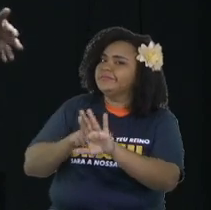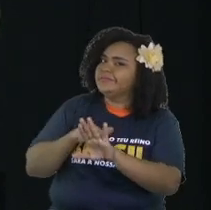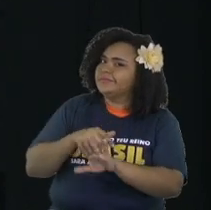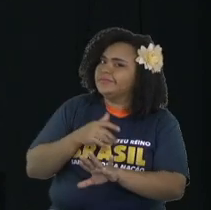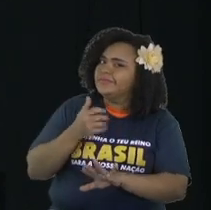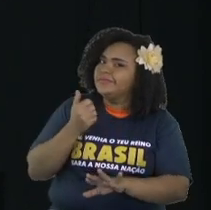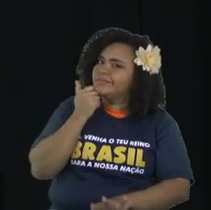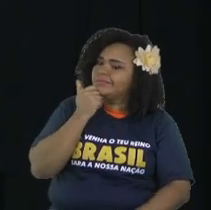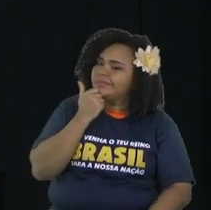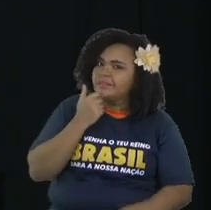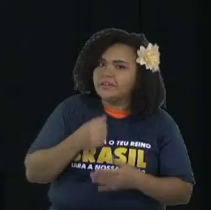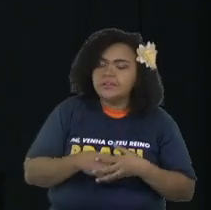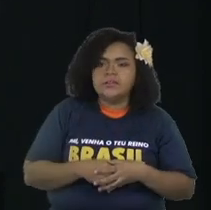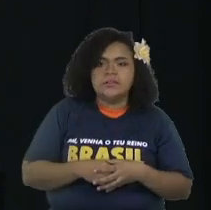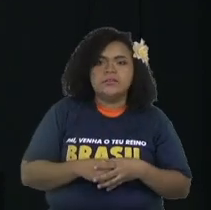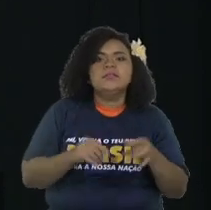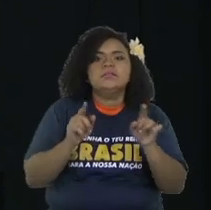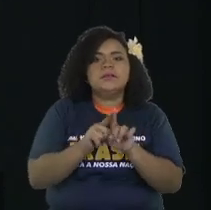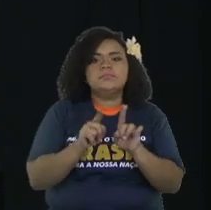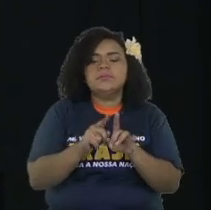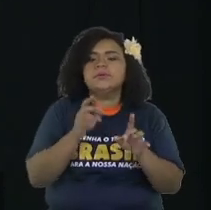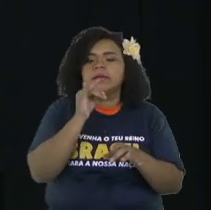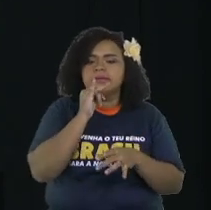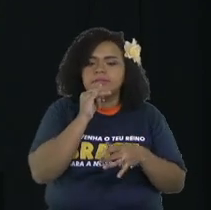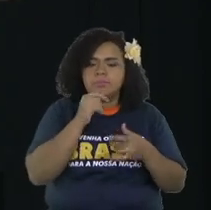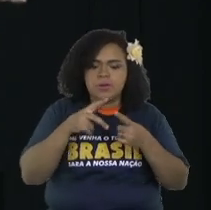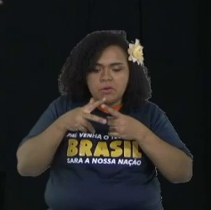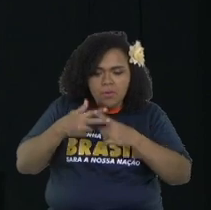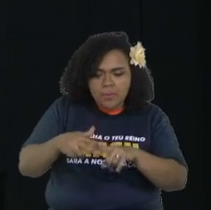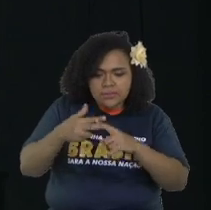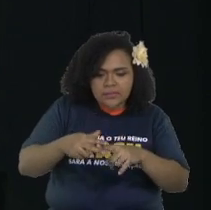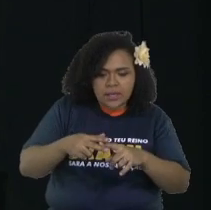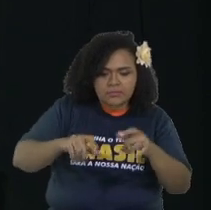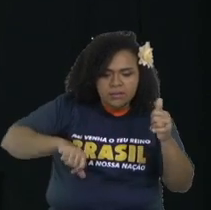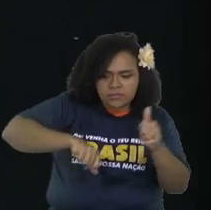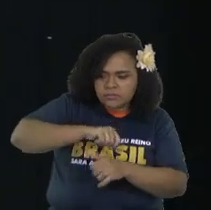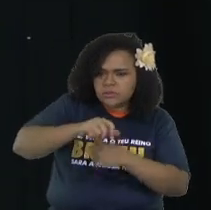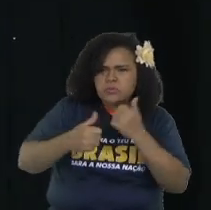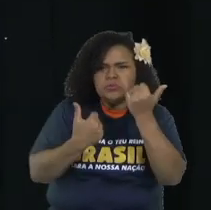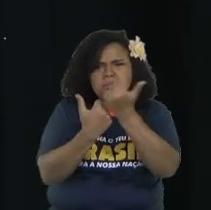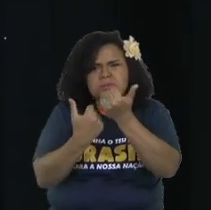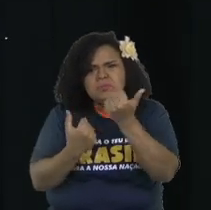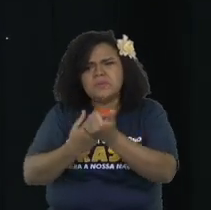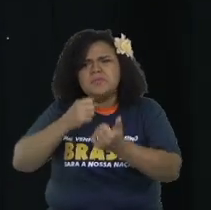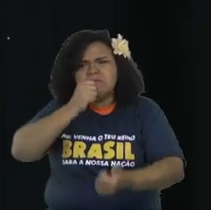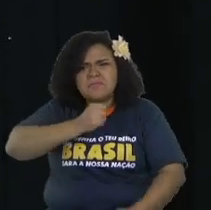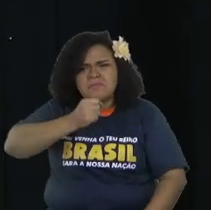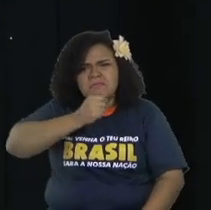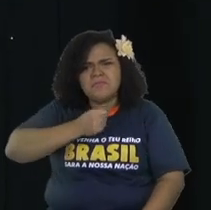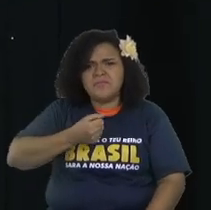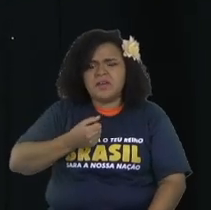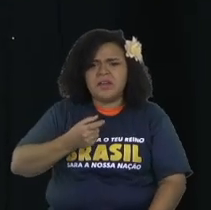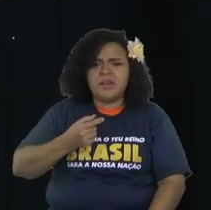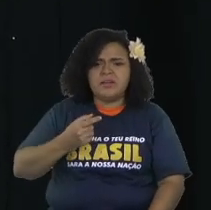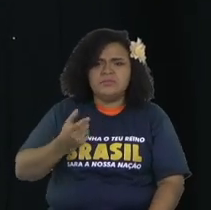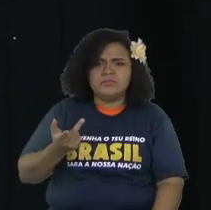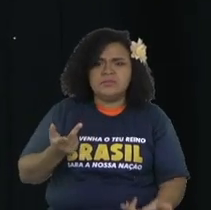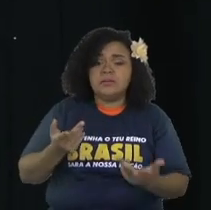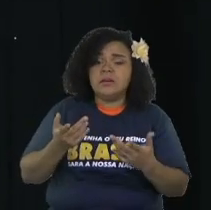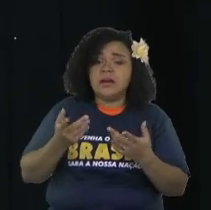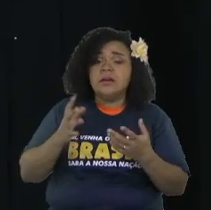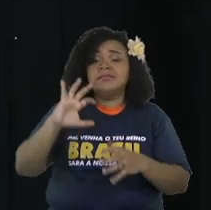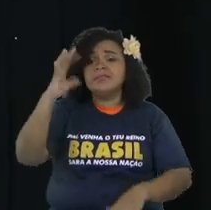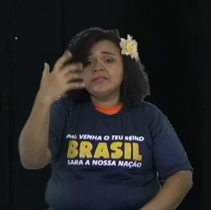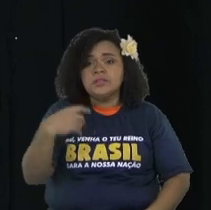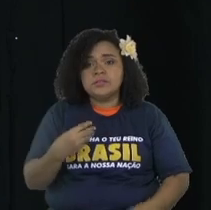And then he took a second handed thing and put in another place and people found it out. People figured it